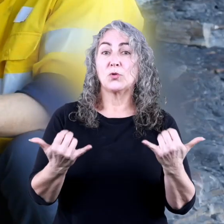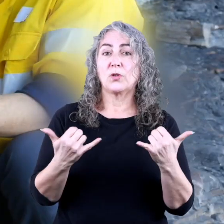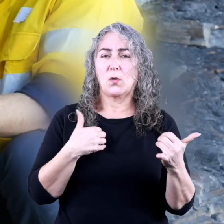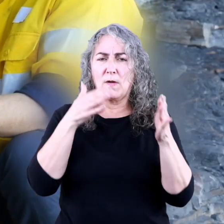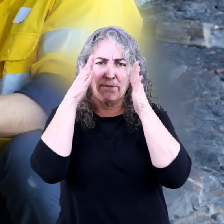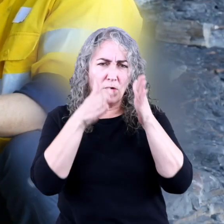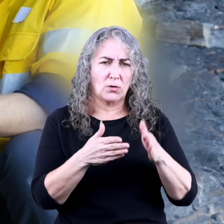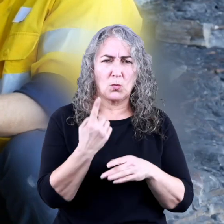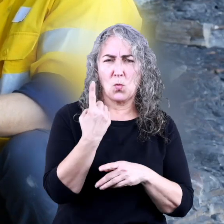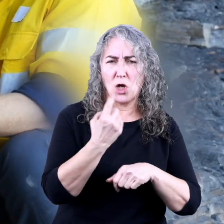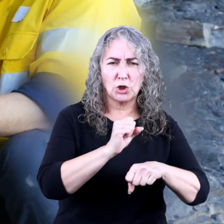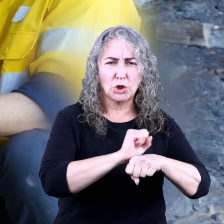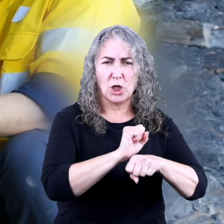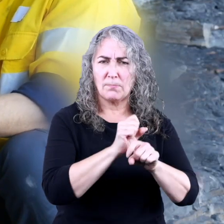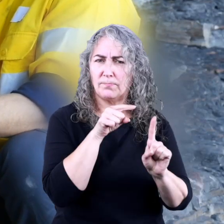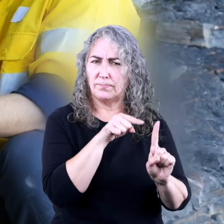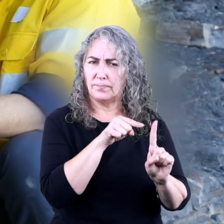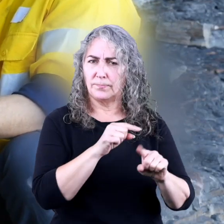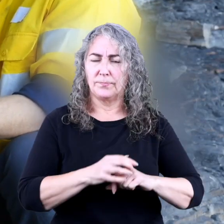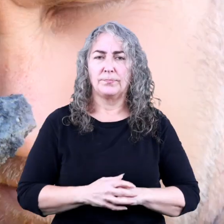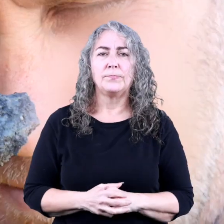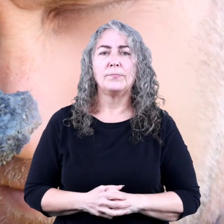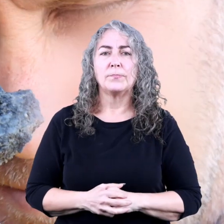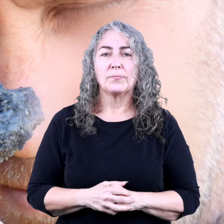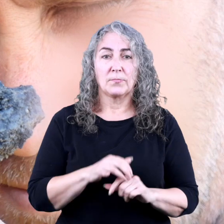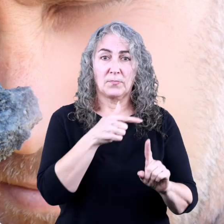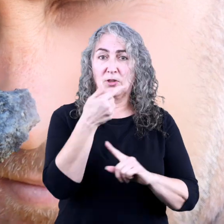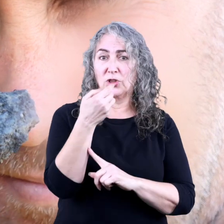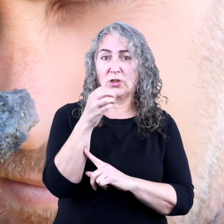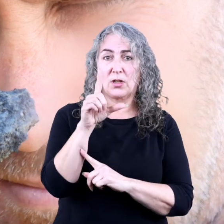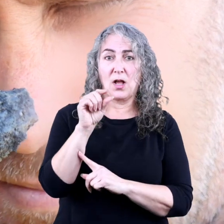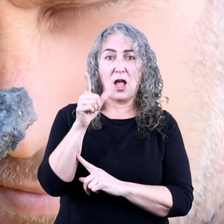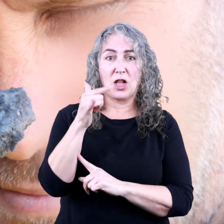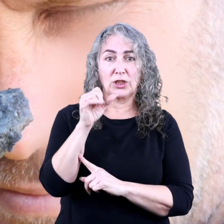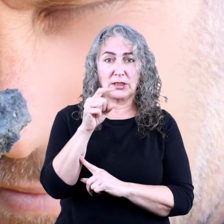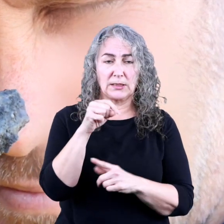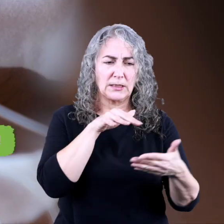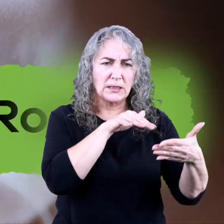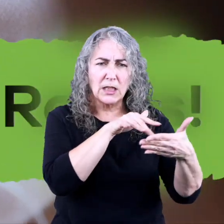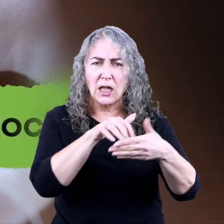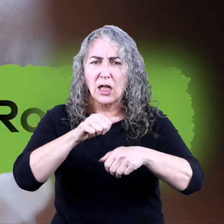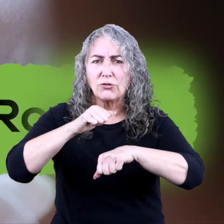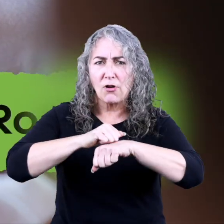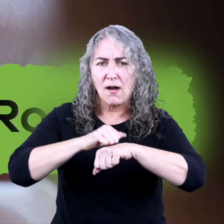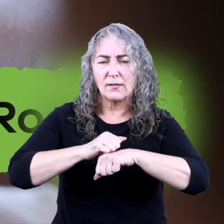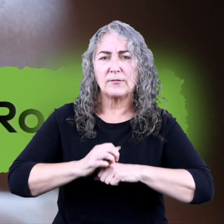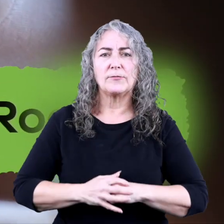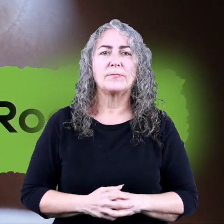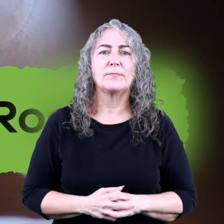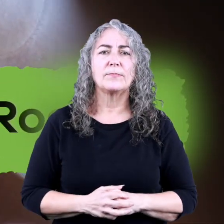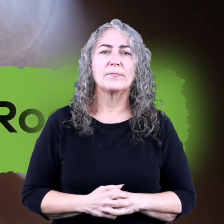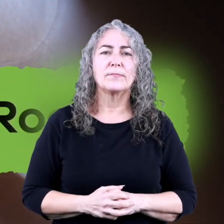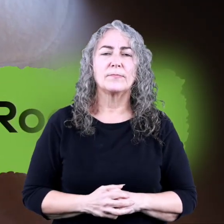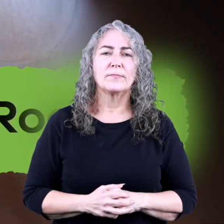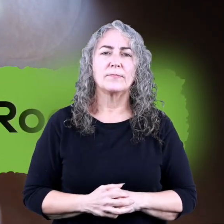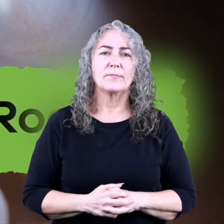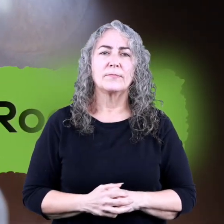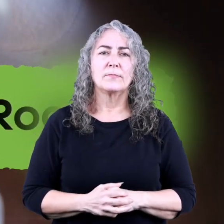Today, we will focus on just one job of a geologist. Studying rocks.